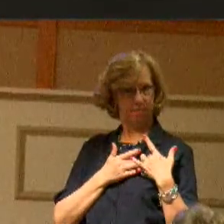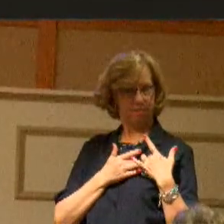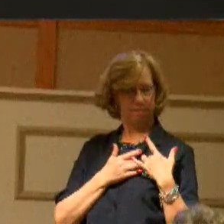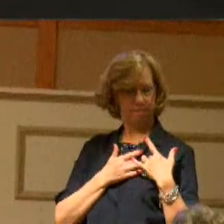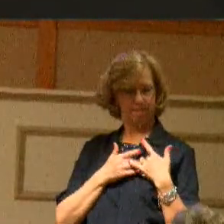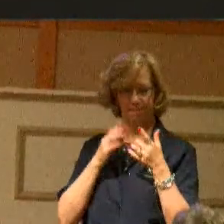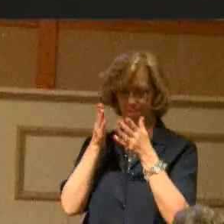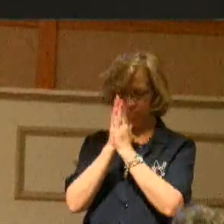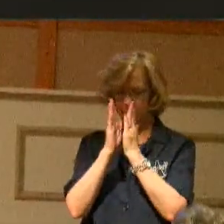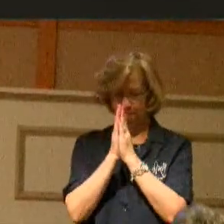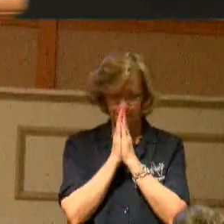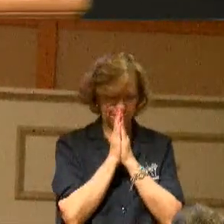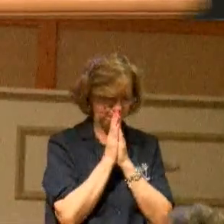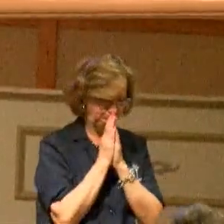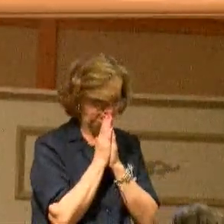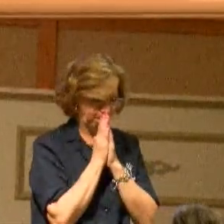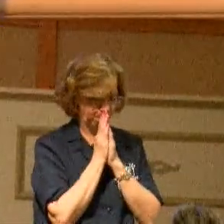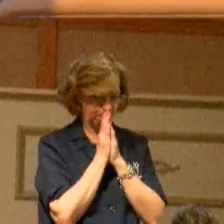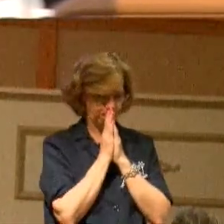closed.